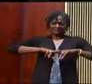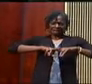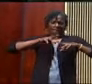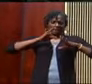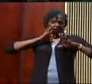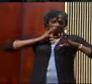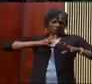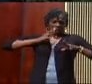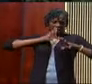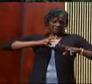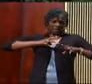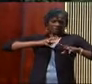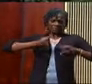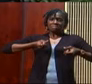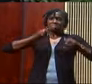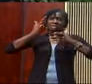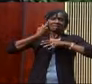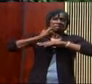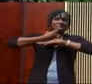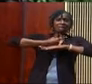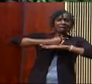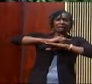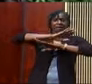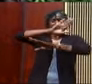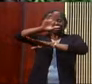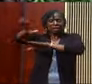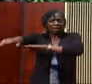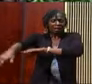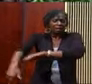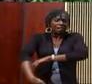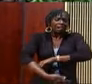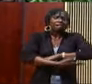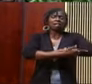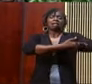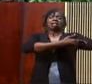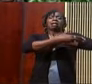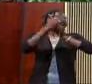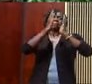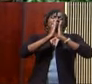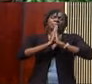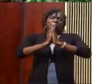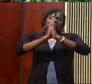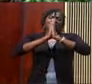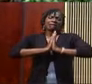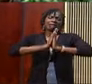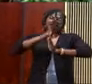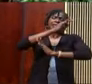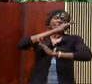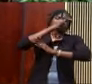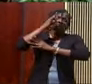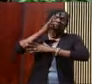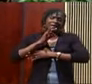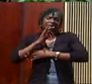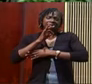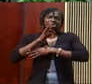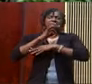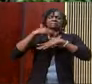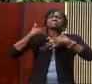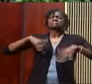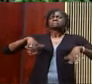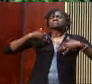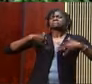In fact, for days I mourned, fasted, and prayed